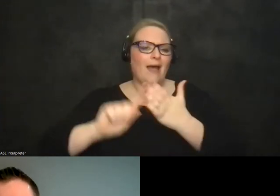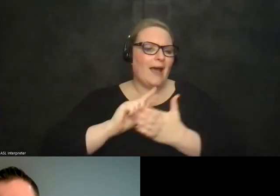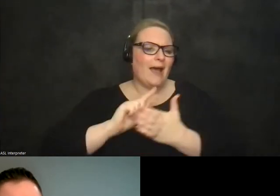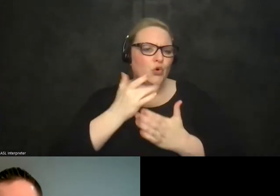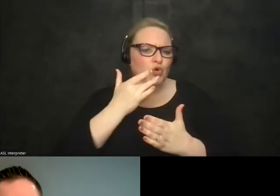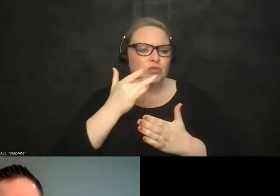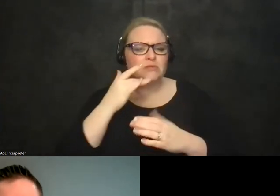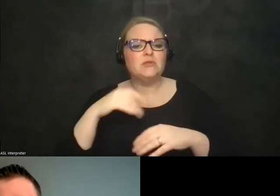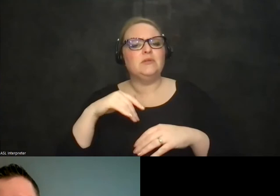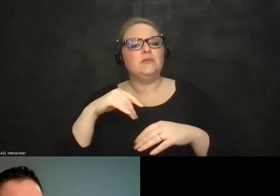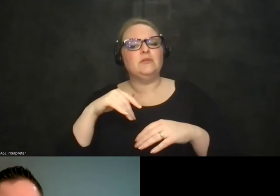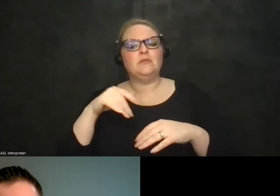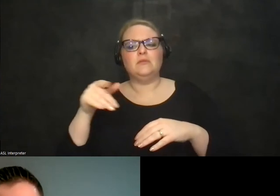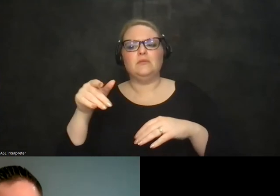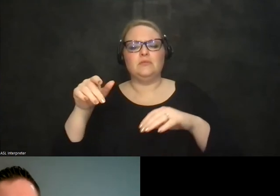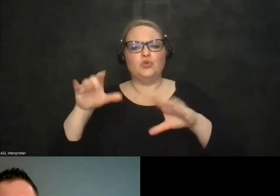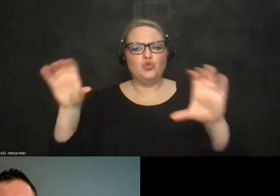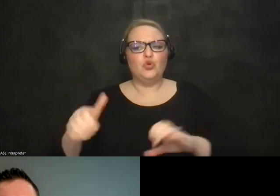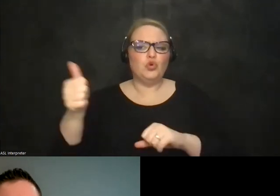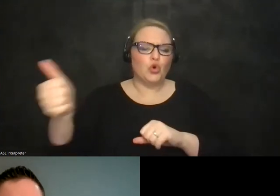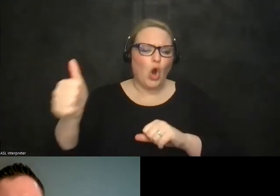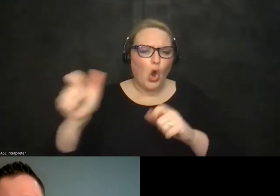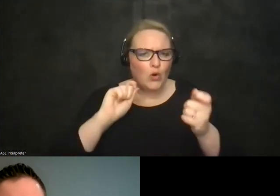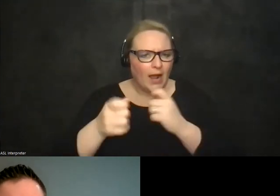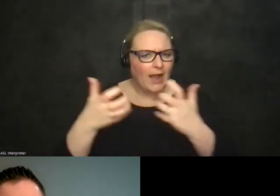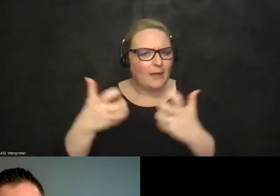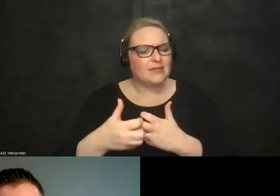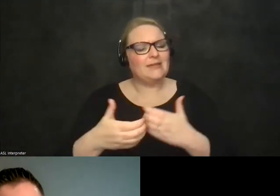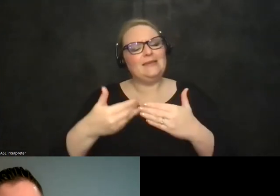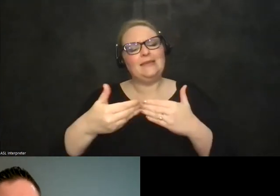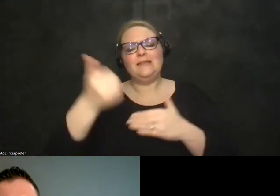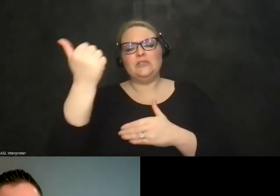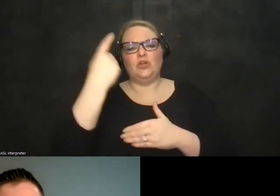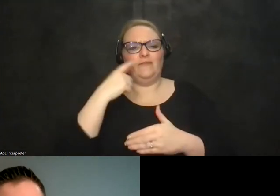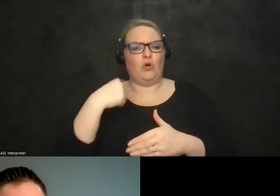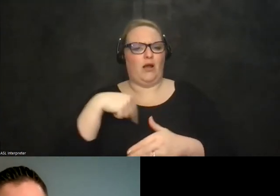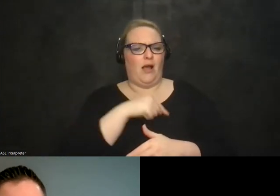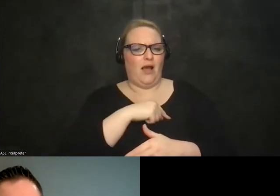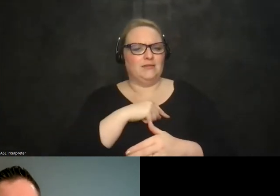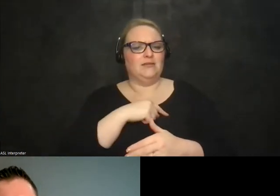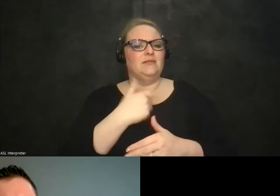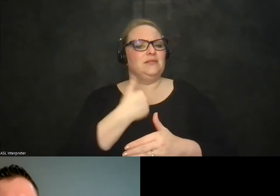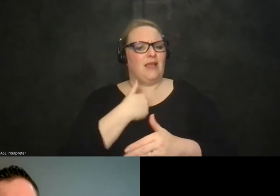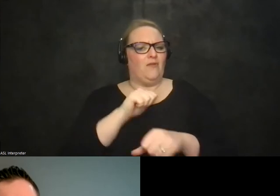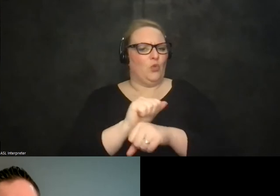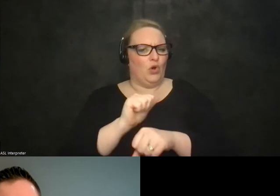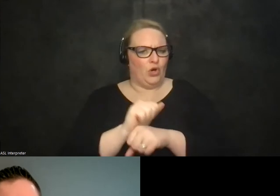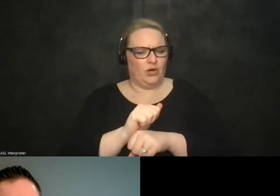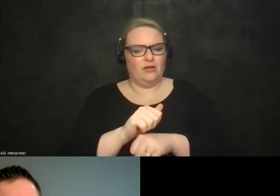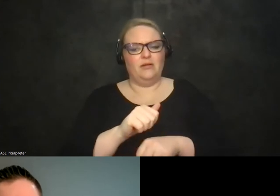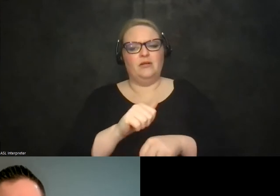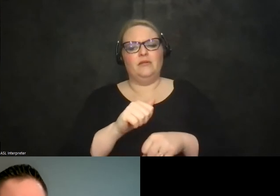do your own accommodations like it's just it's so much easier for us to be self-employed and i think that